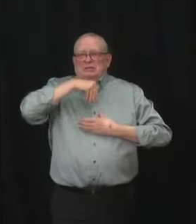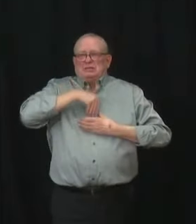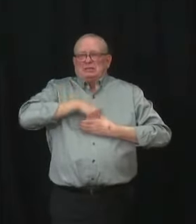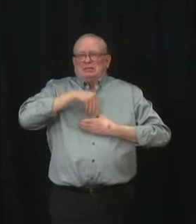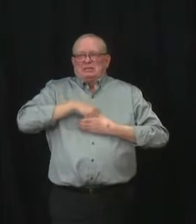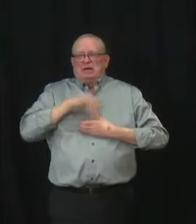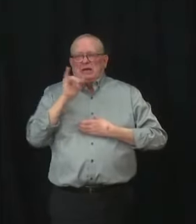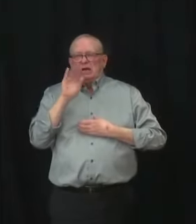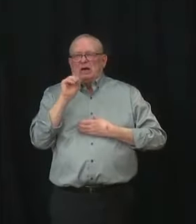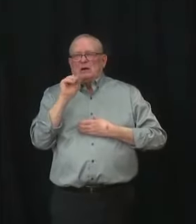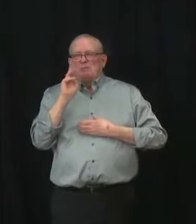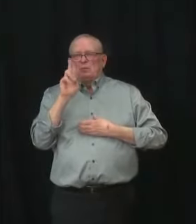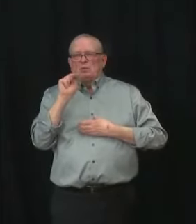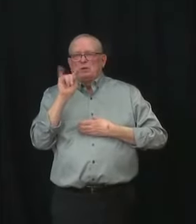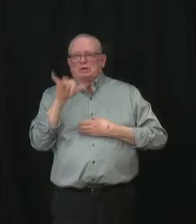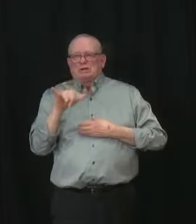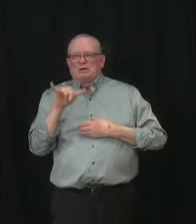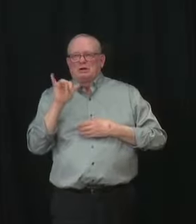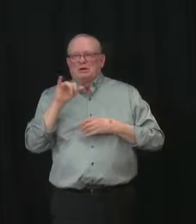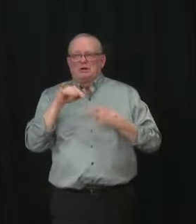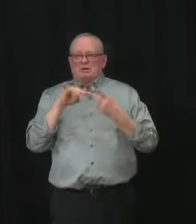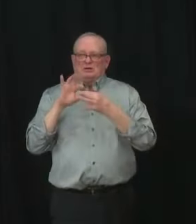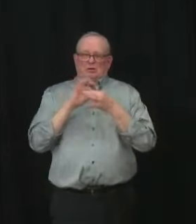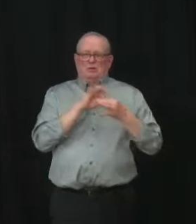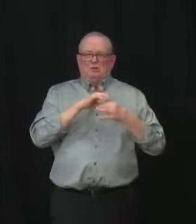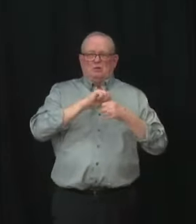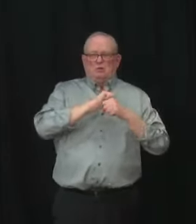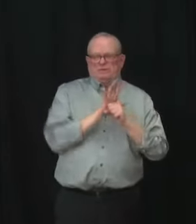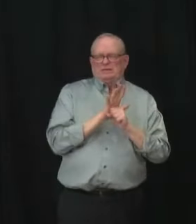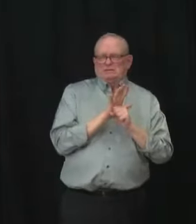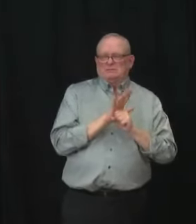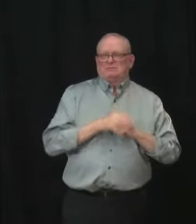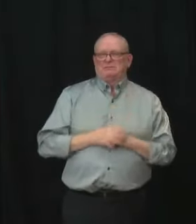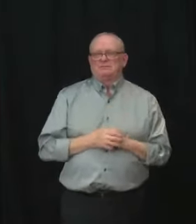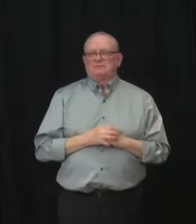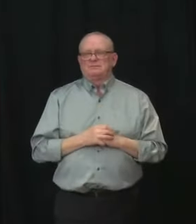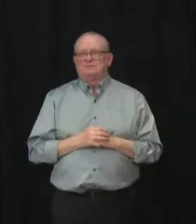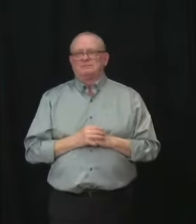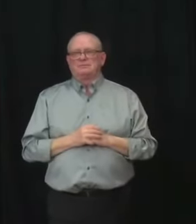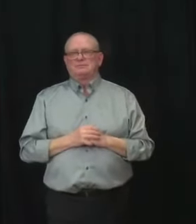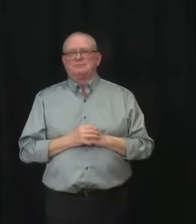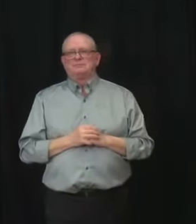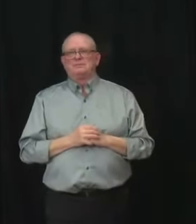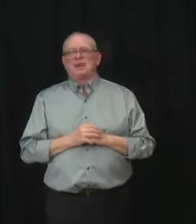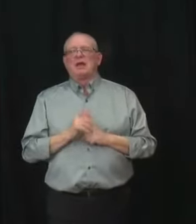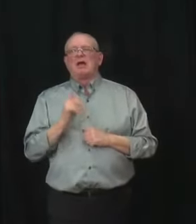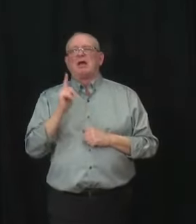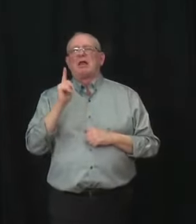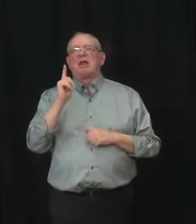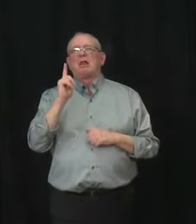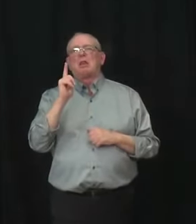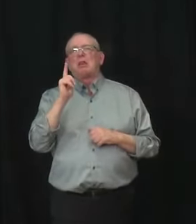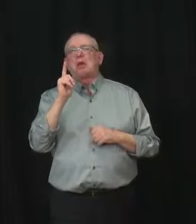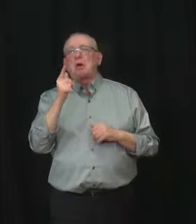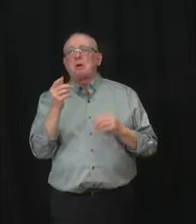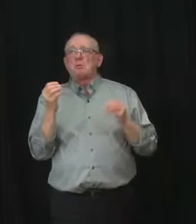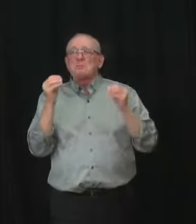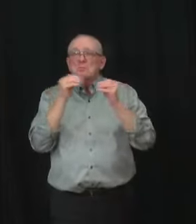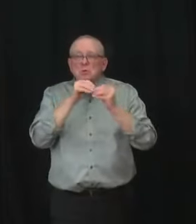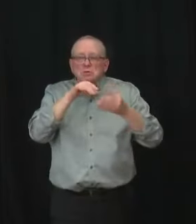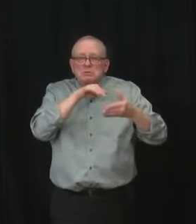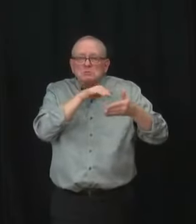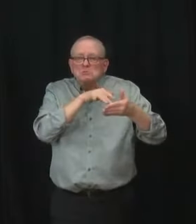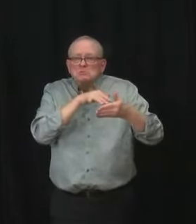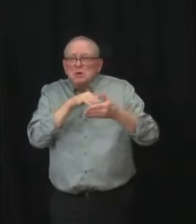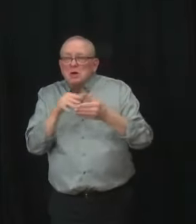As we learn more, we will be able to evaluate the data and update eligibility criteria as appropriate. In the future, we will